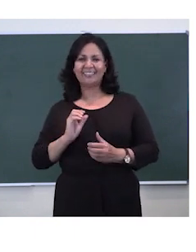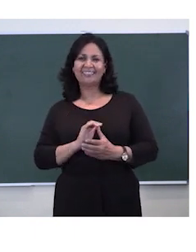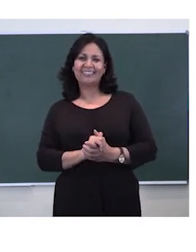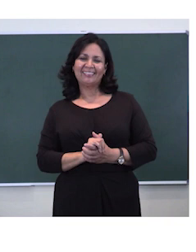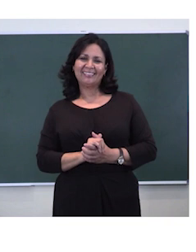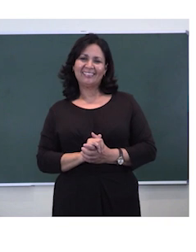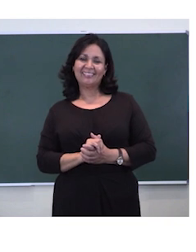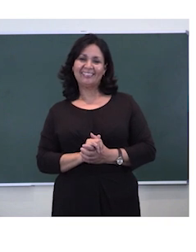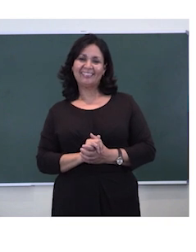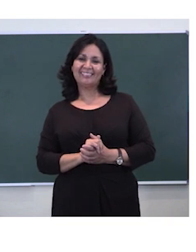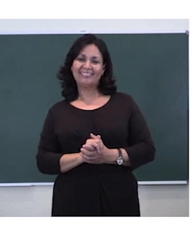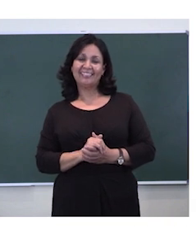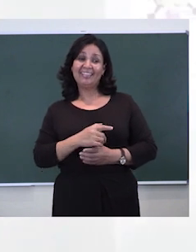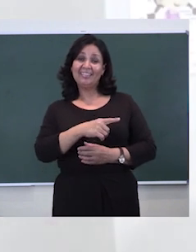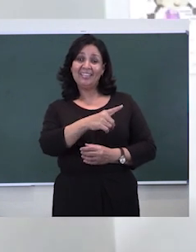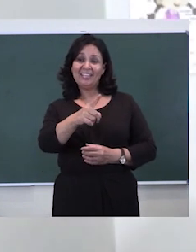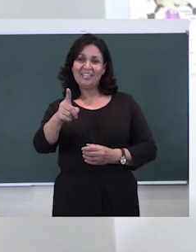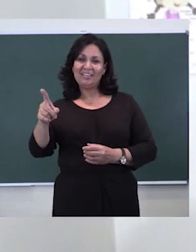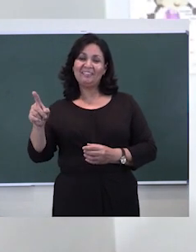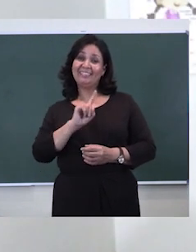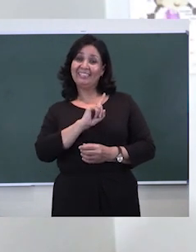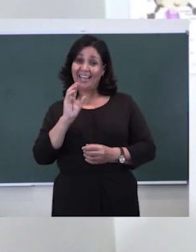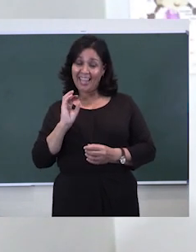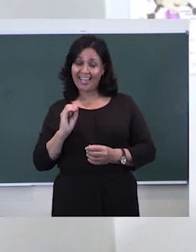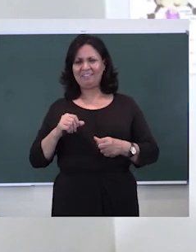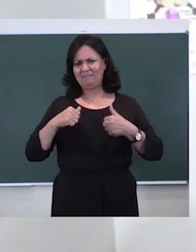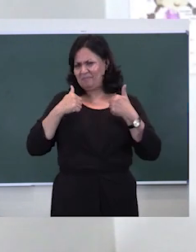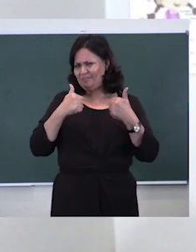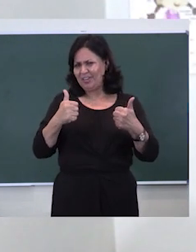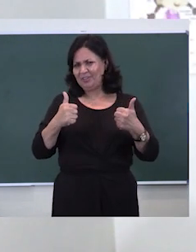If you got up to ten. Well done. Good job.